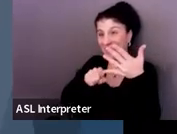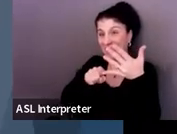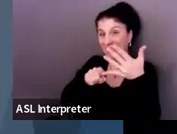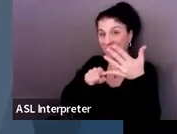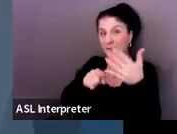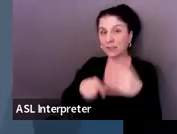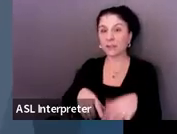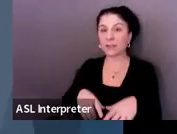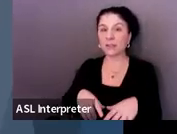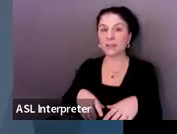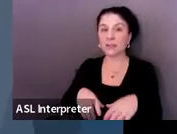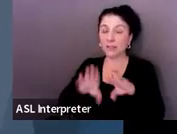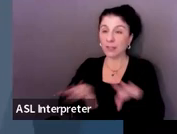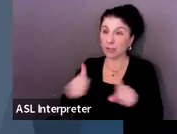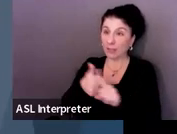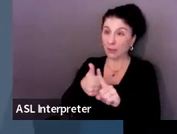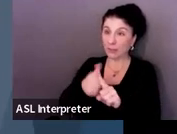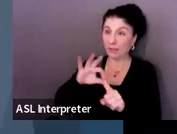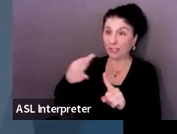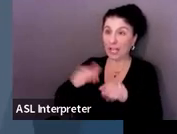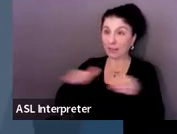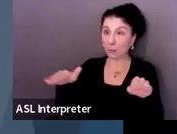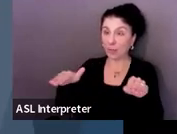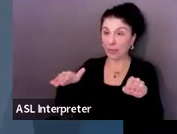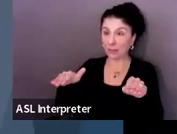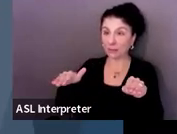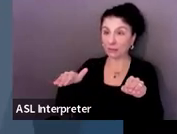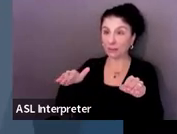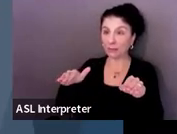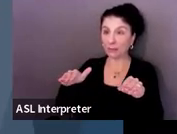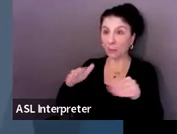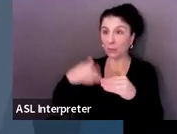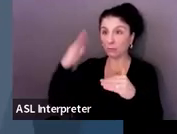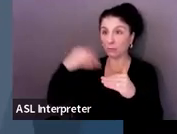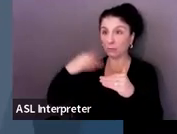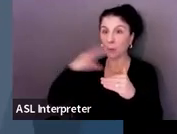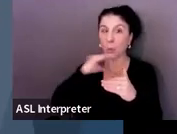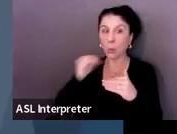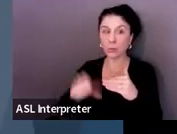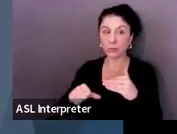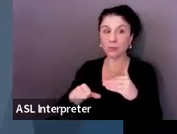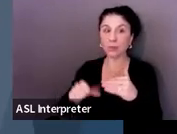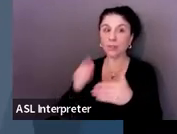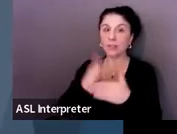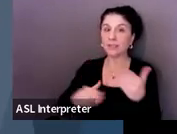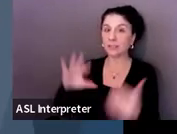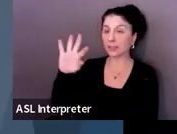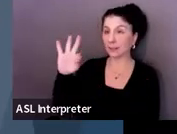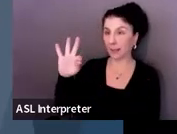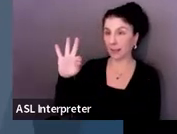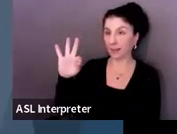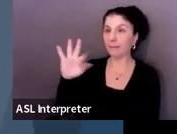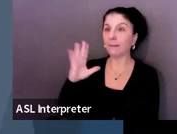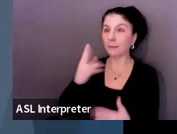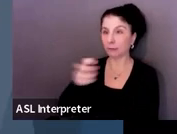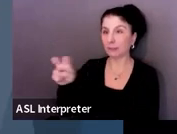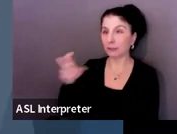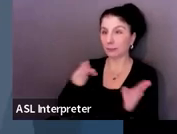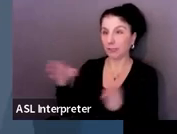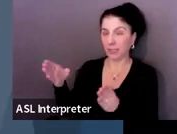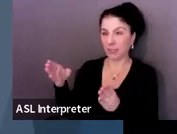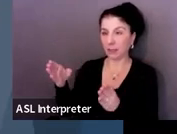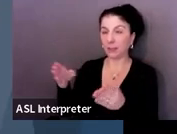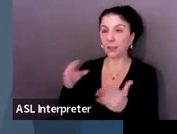child in ninth grade or above? And if yes, you could see, it says section nine, which is the transition plan should be completed